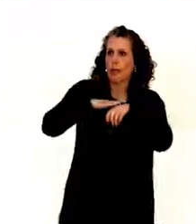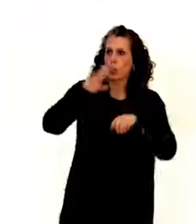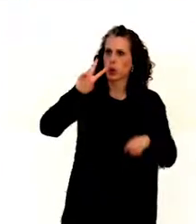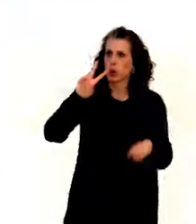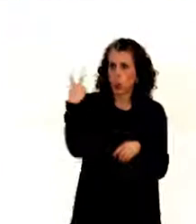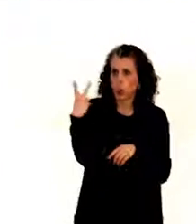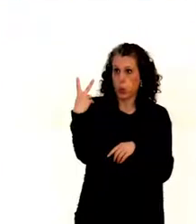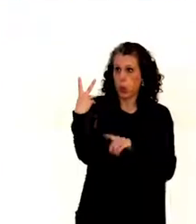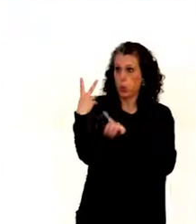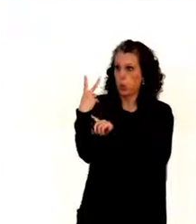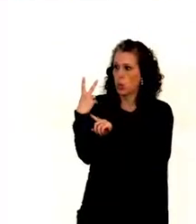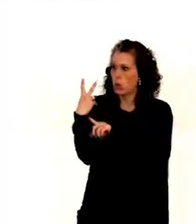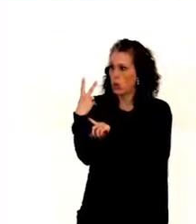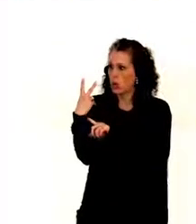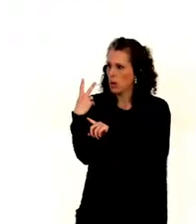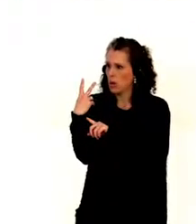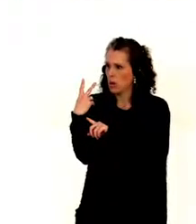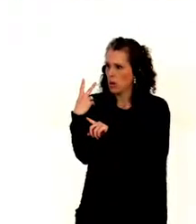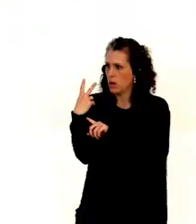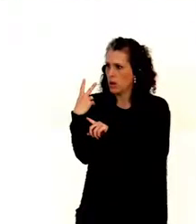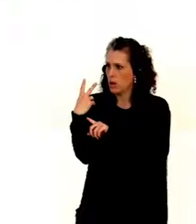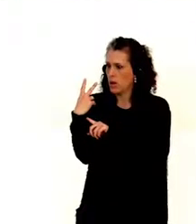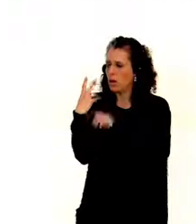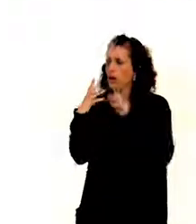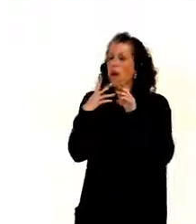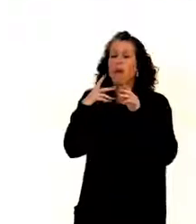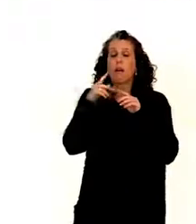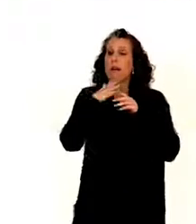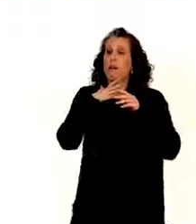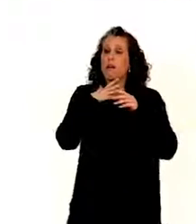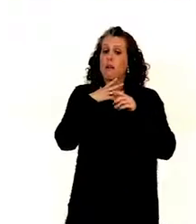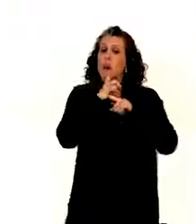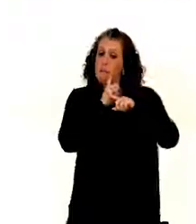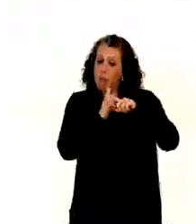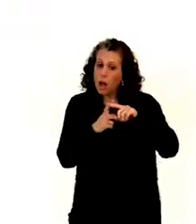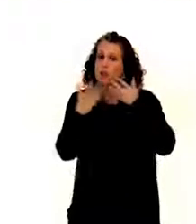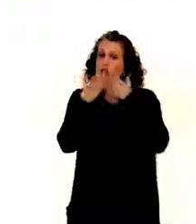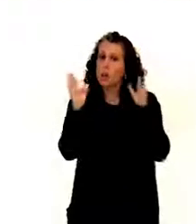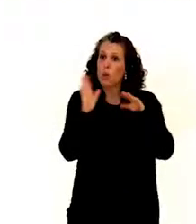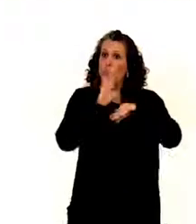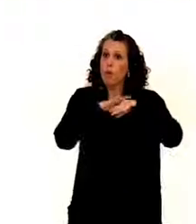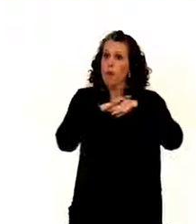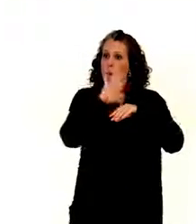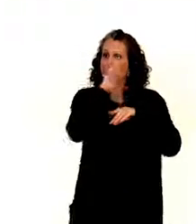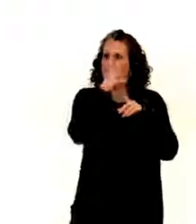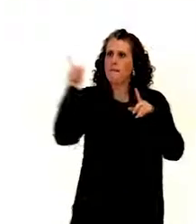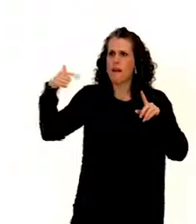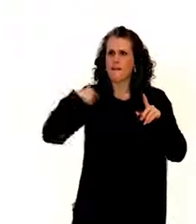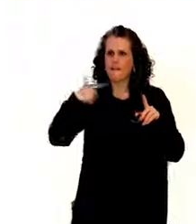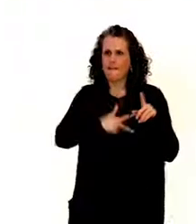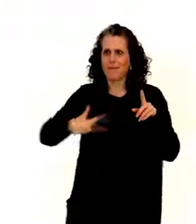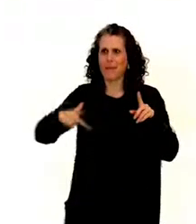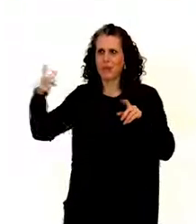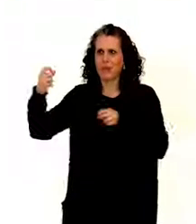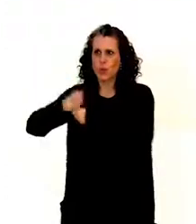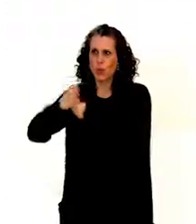And living independently and being included in the community, we had general comment number five. And my colleague from Denmark did call